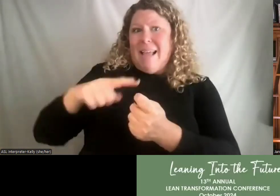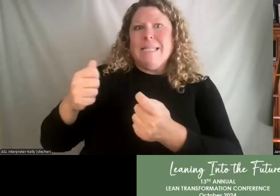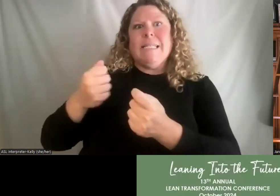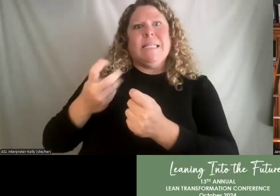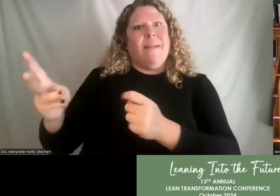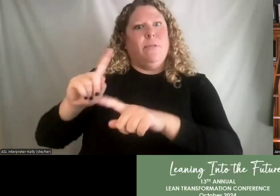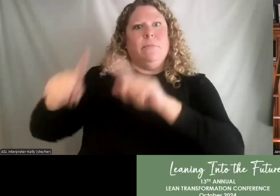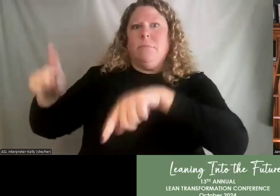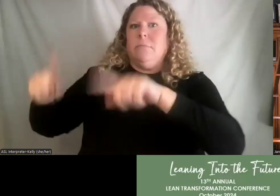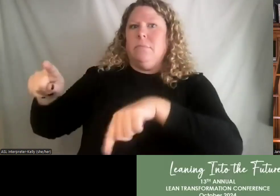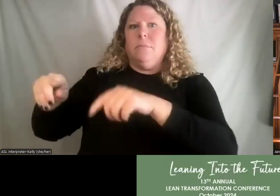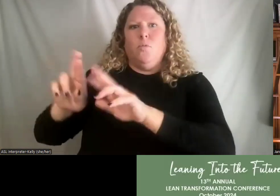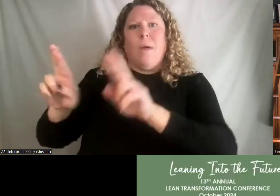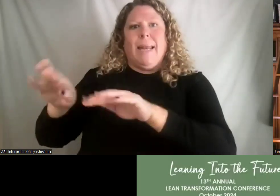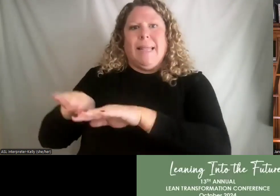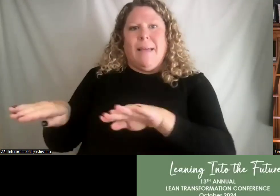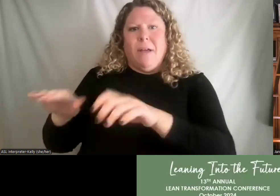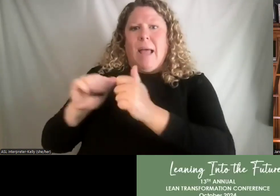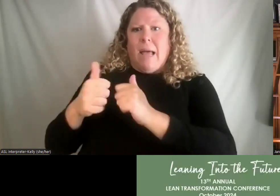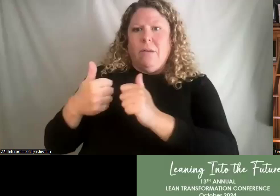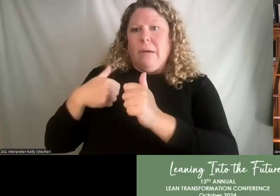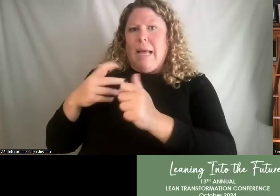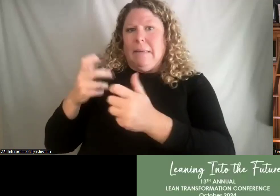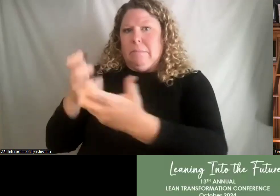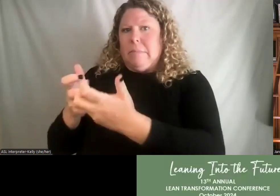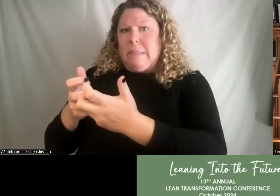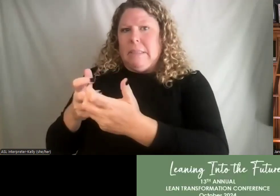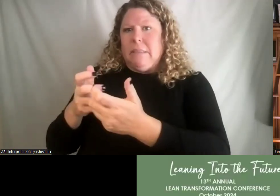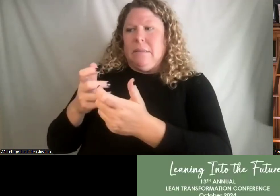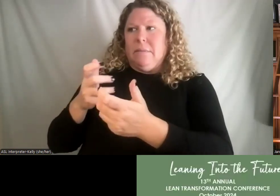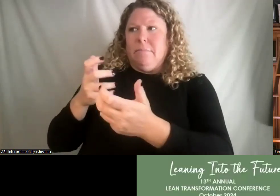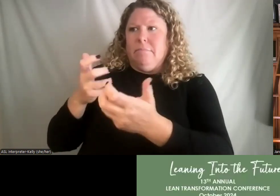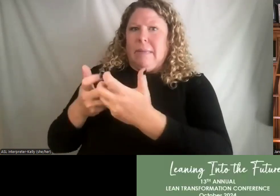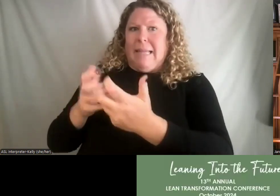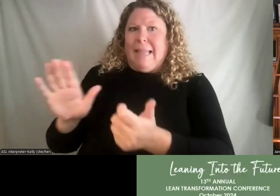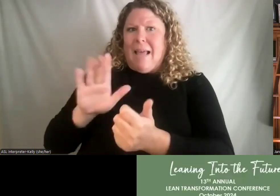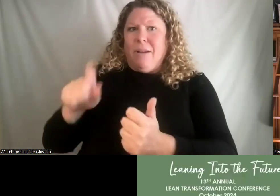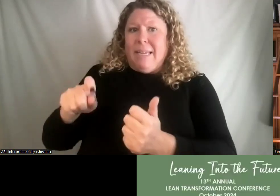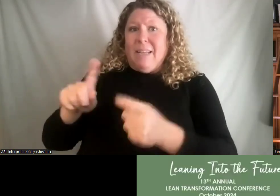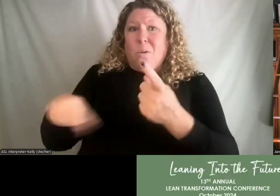best way to meet the needs of each team member when time is constrained? Yeah.